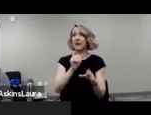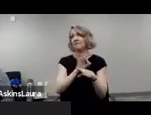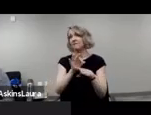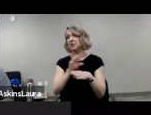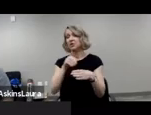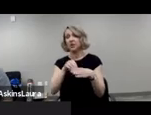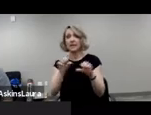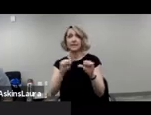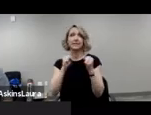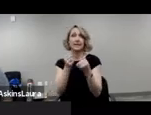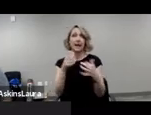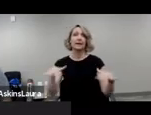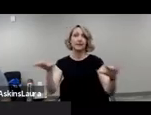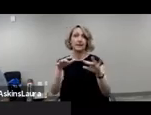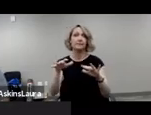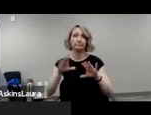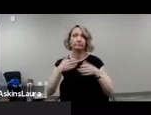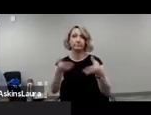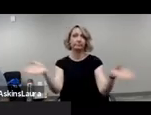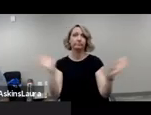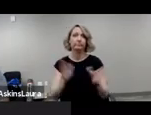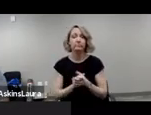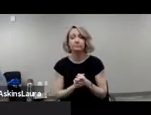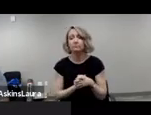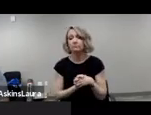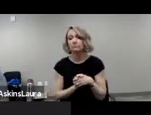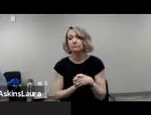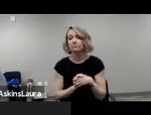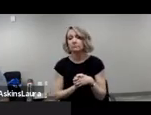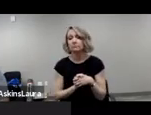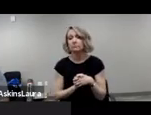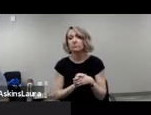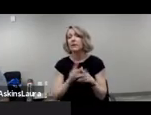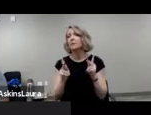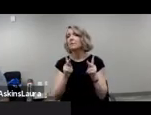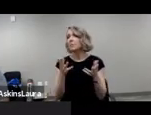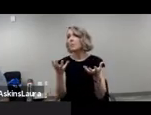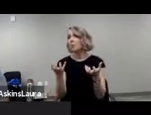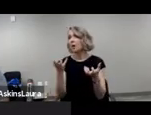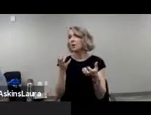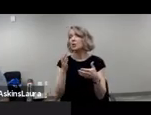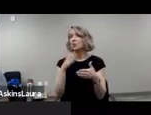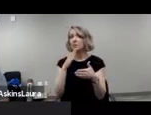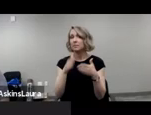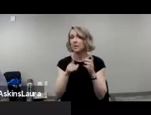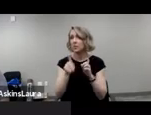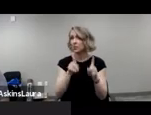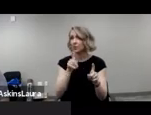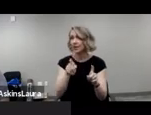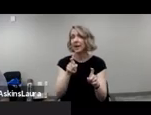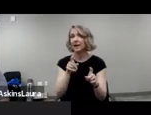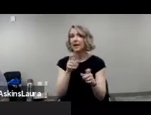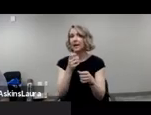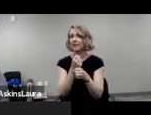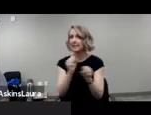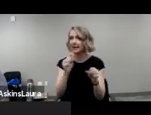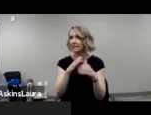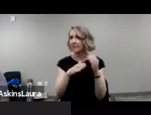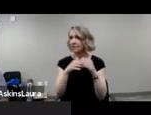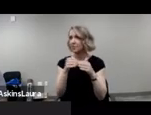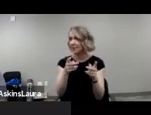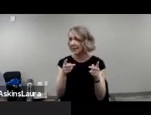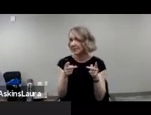the larger society. People also wanted to complete surveys in a place where they feel comfortable.